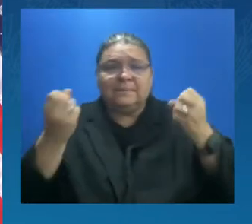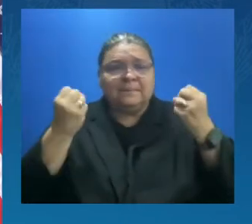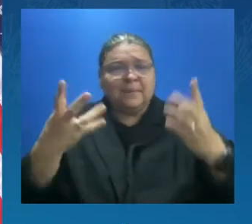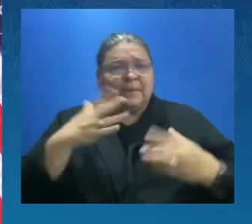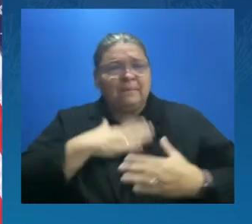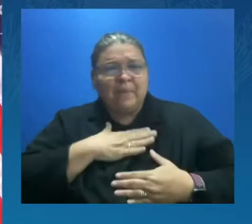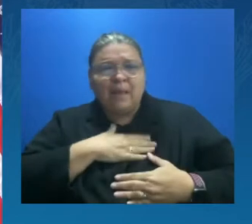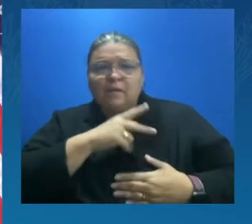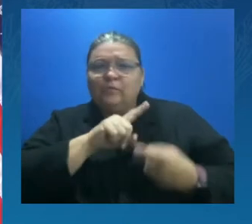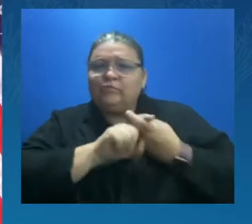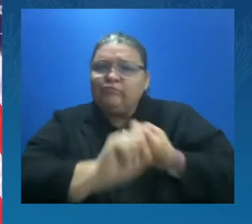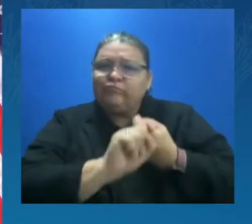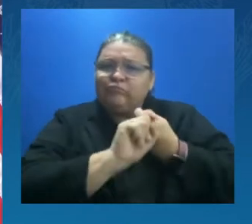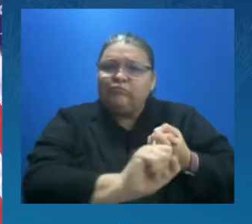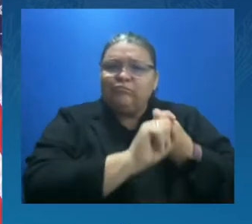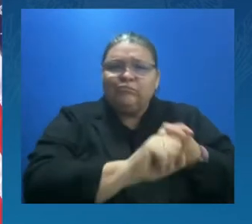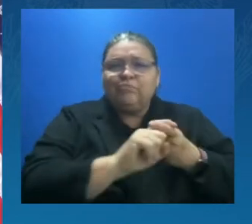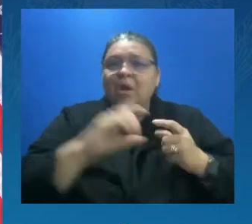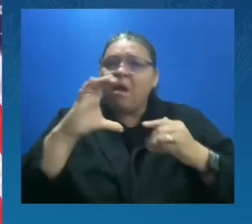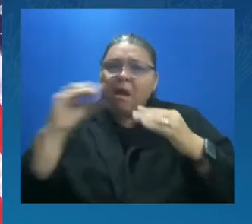just want to wish them the best.